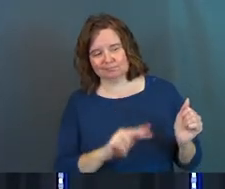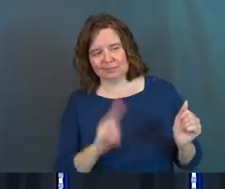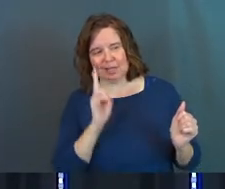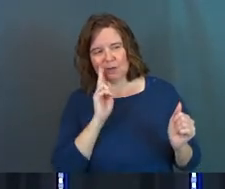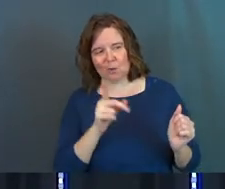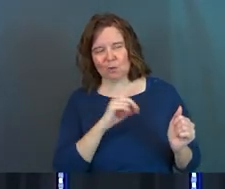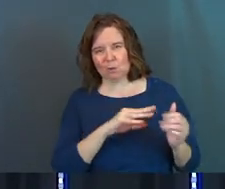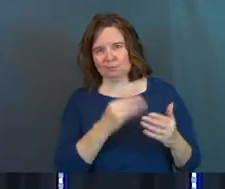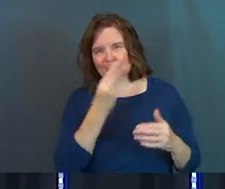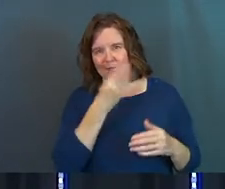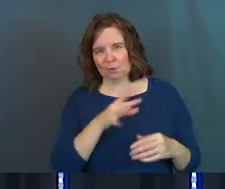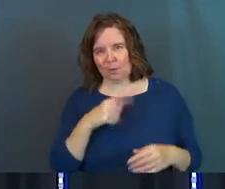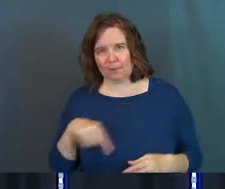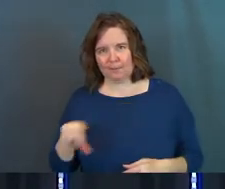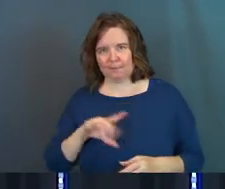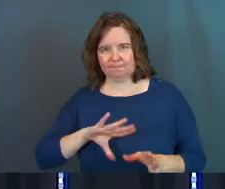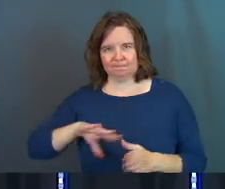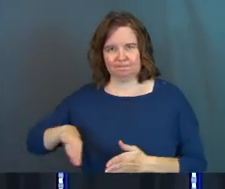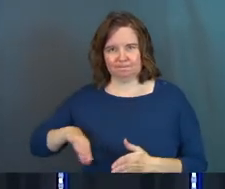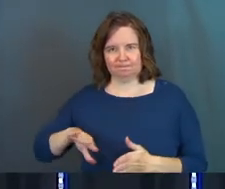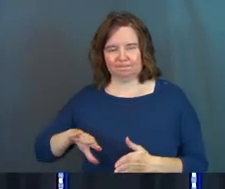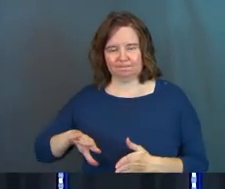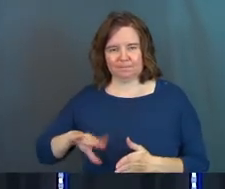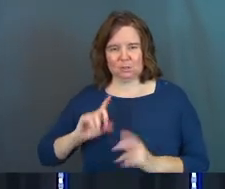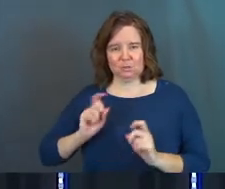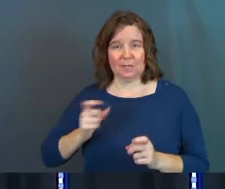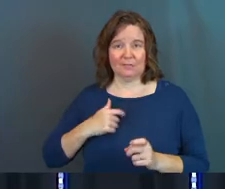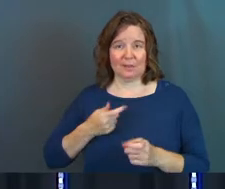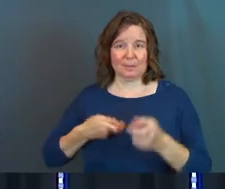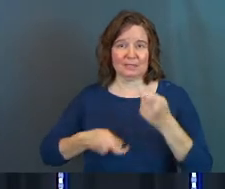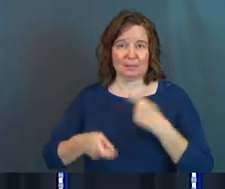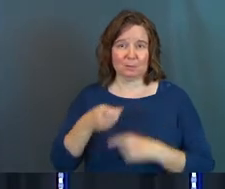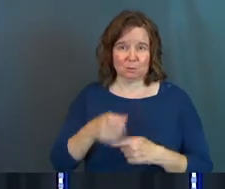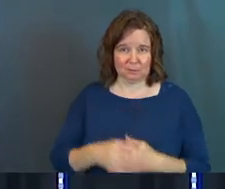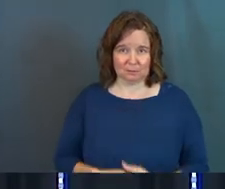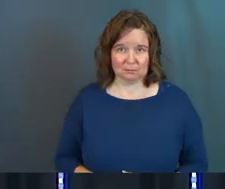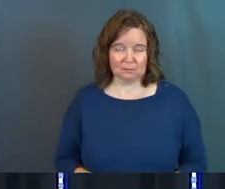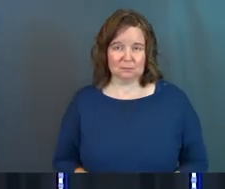sidestepped them and you tried to give them a substitute.